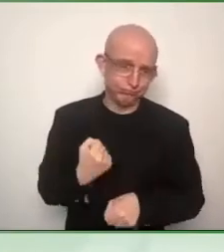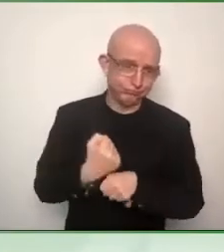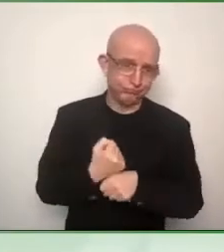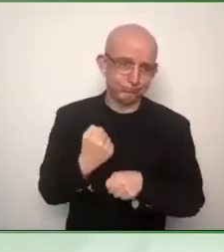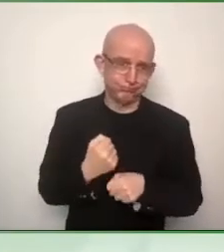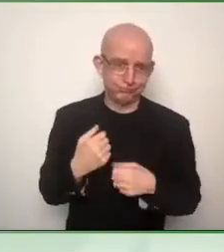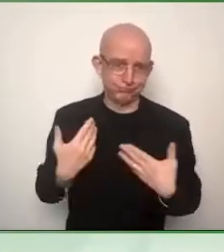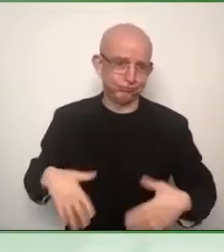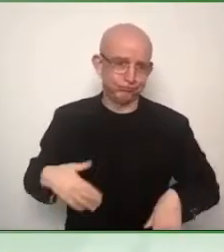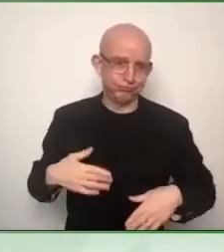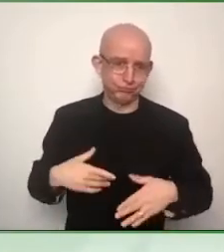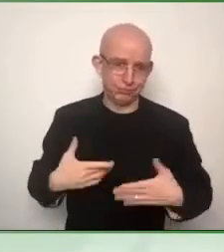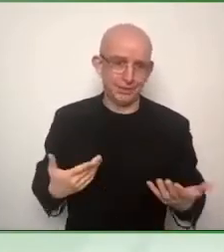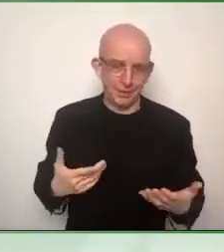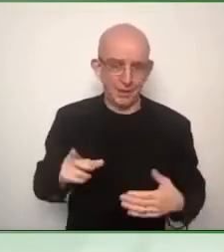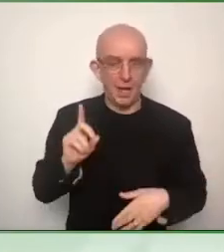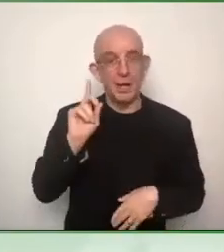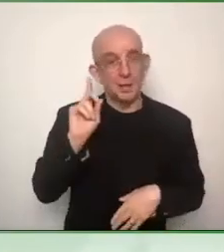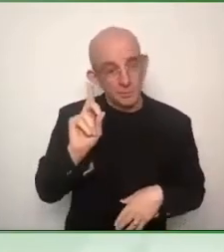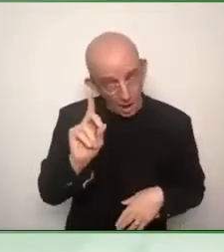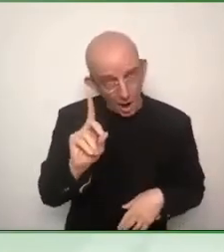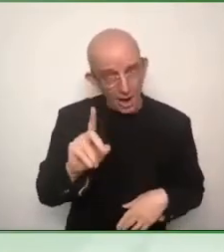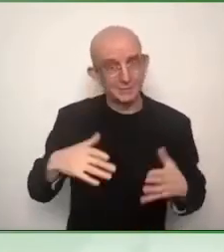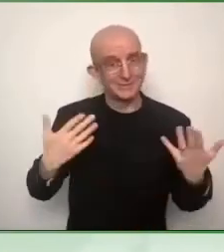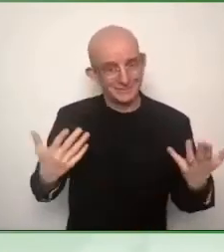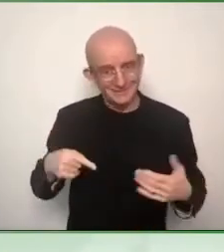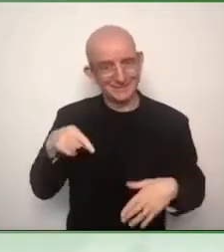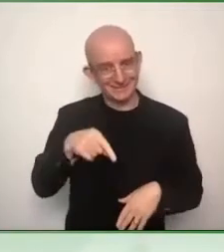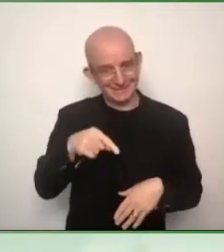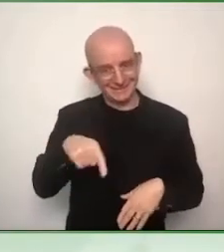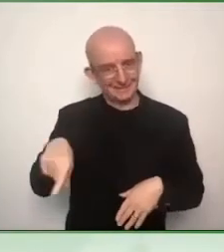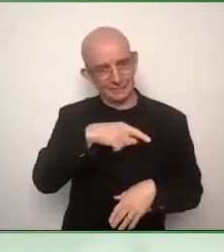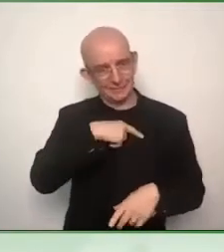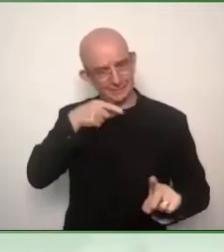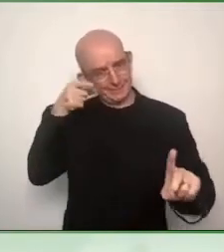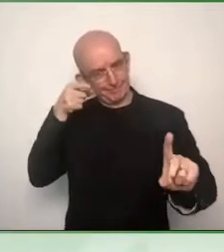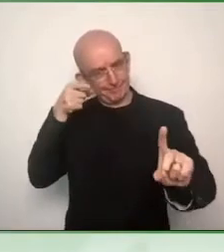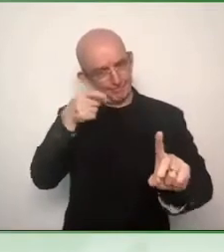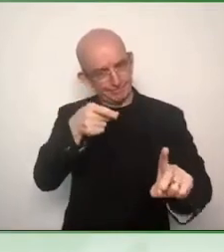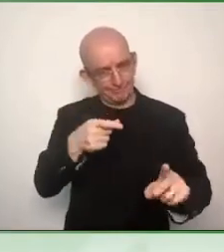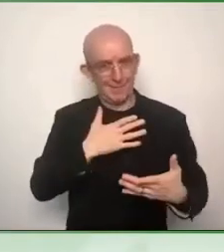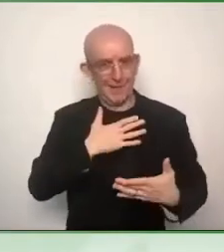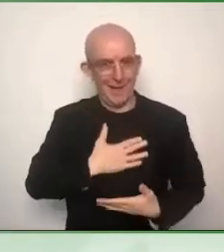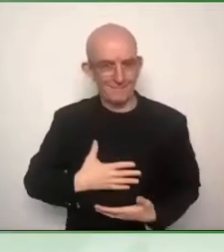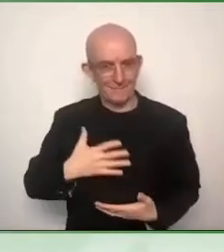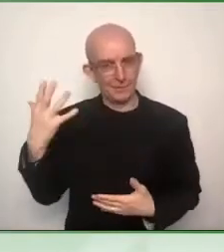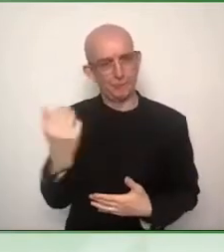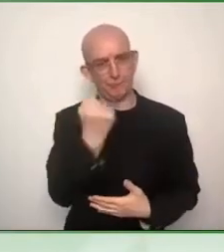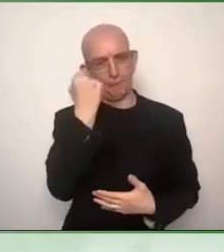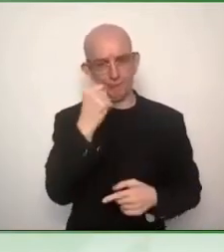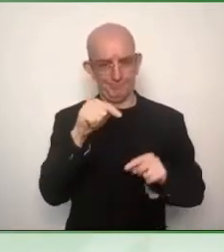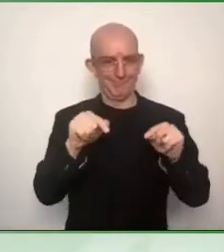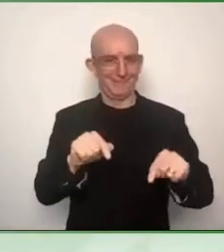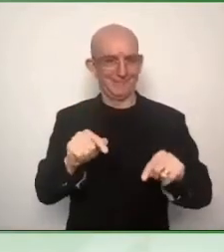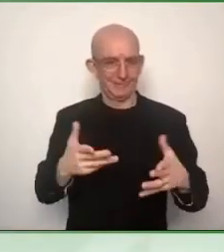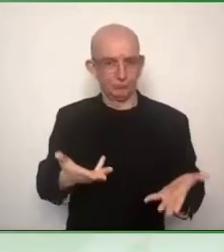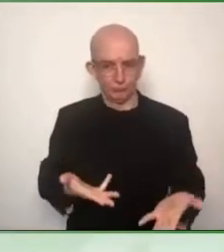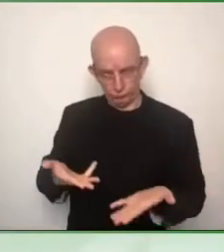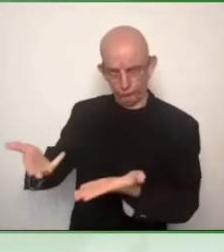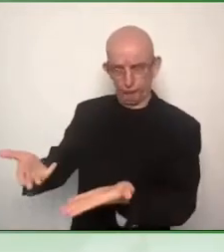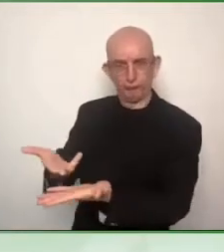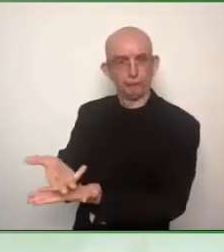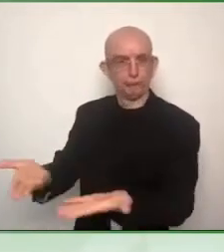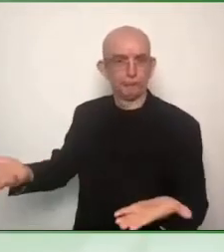standard, which is another principle of Amazon. Okay, then let's move closer to the EAA again. So what's